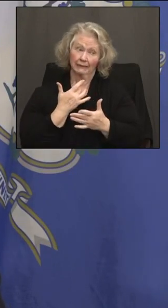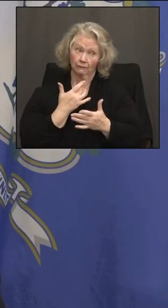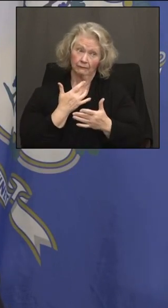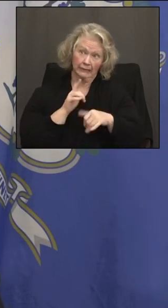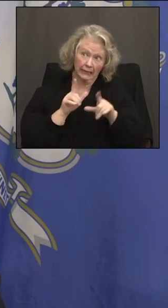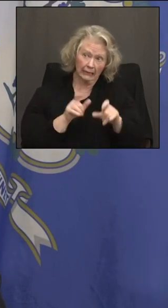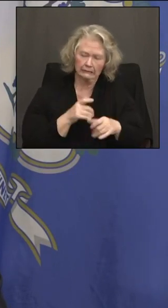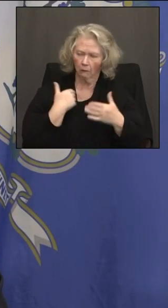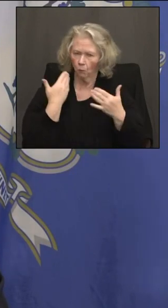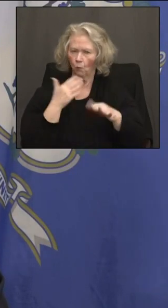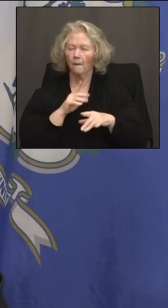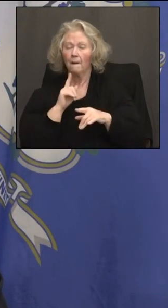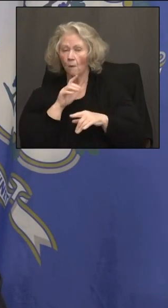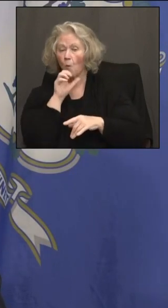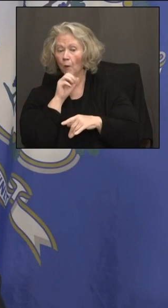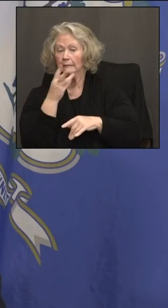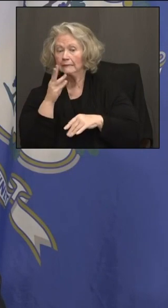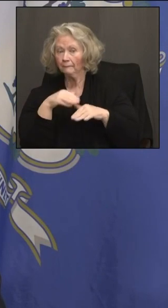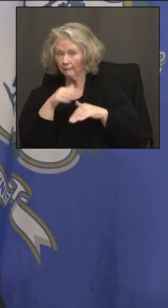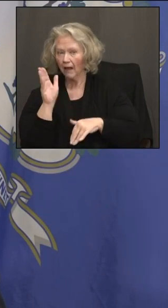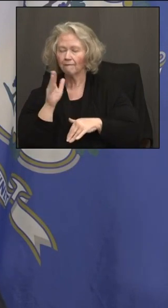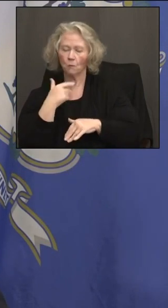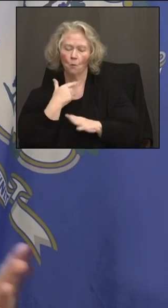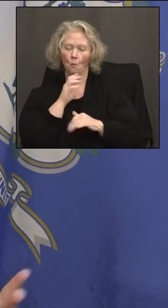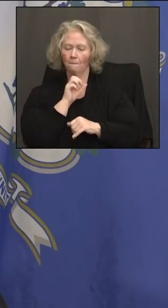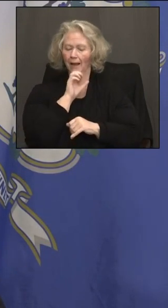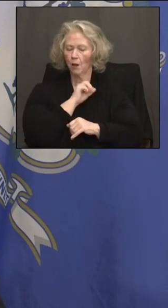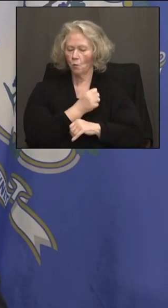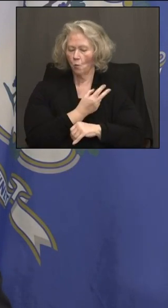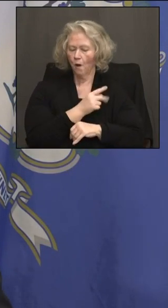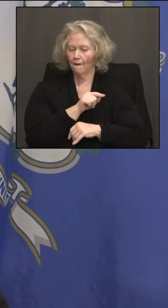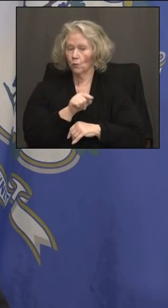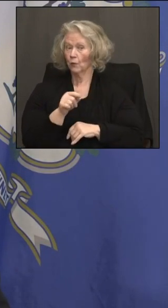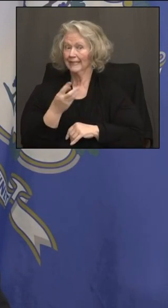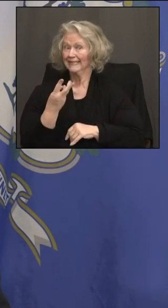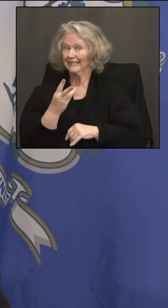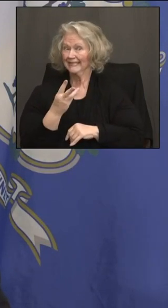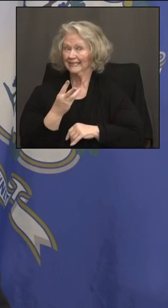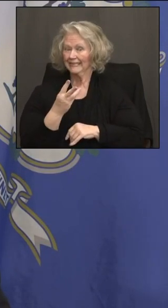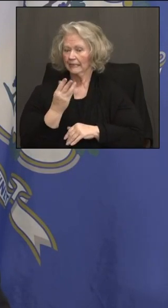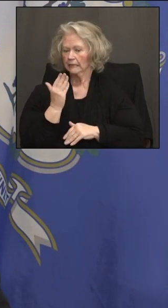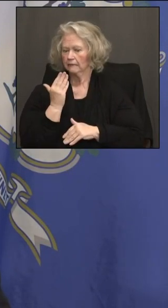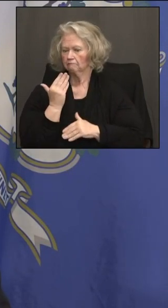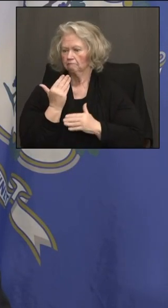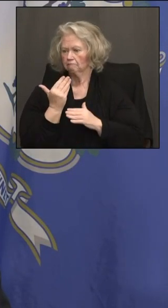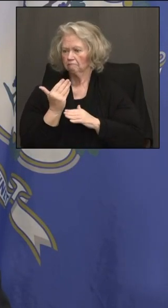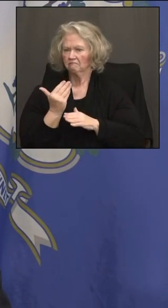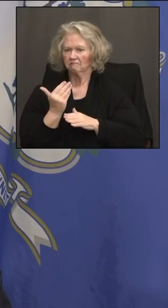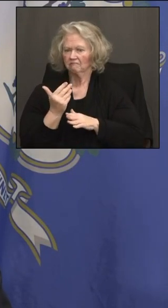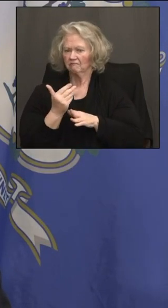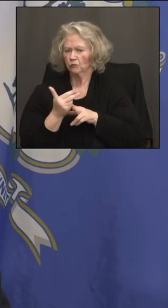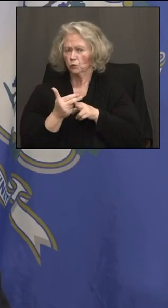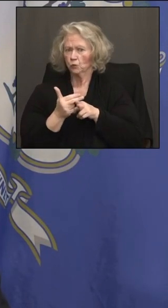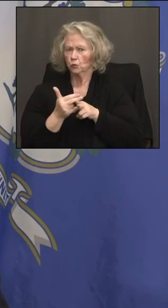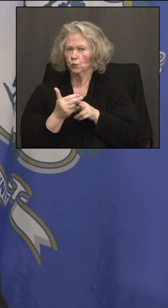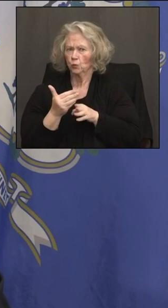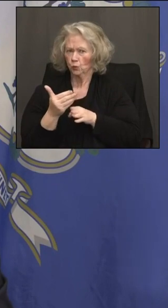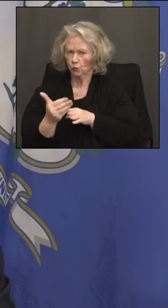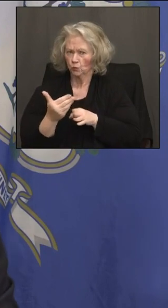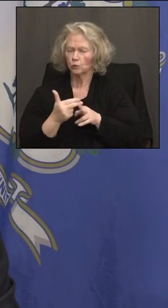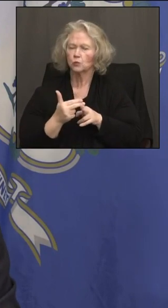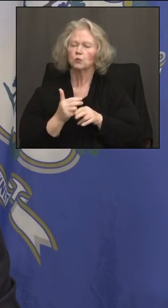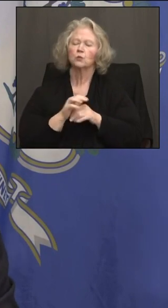that. 16 and above. We're hoping that 12 to 16 will be okay at some point in the near future.